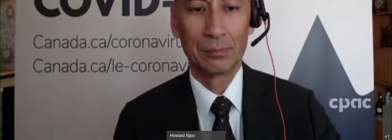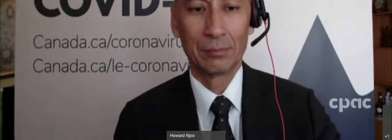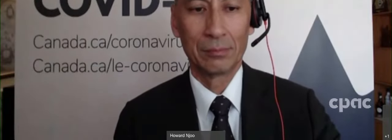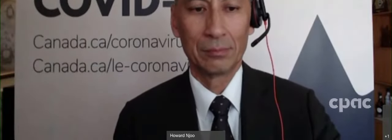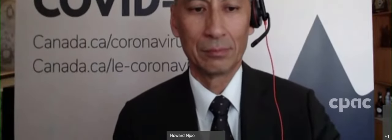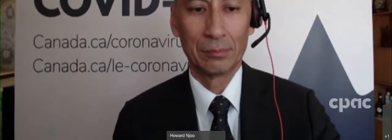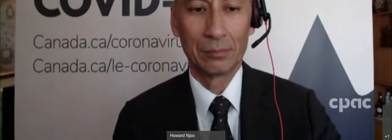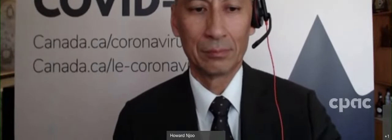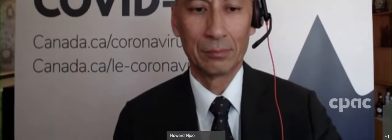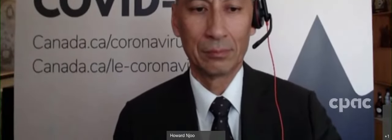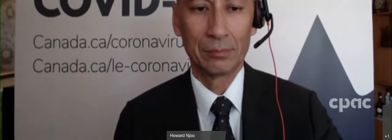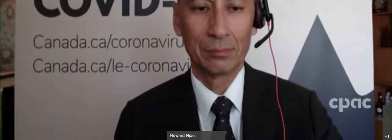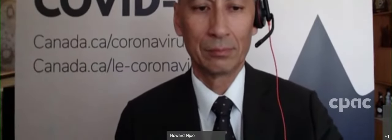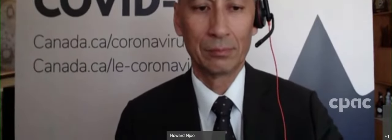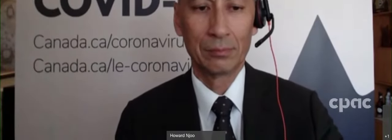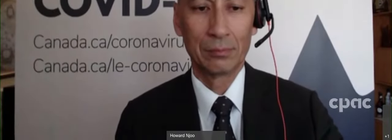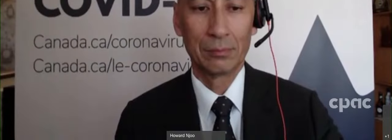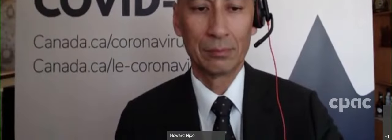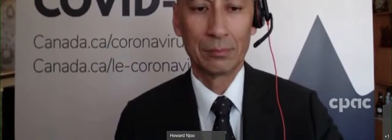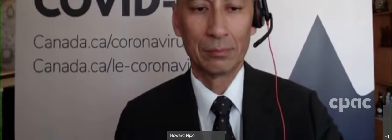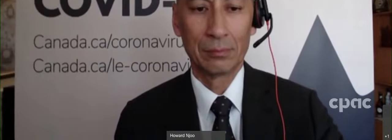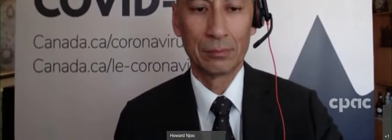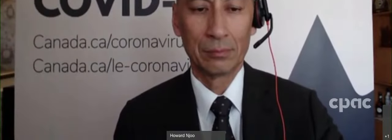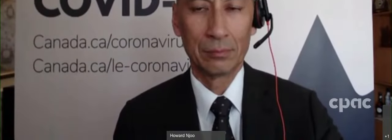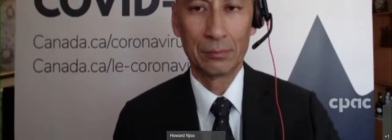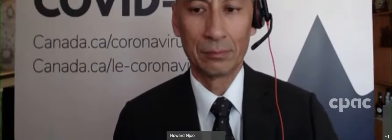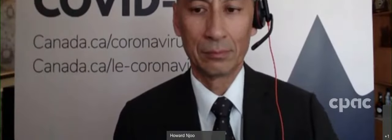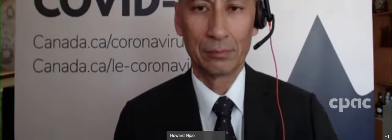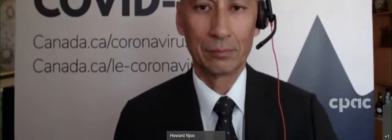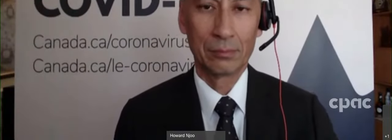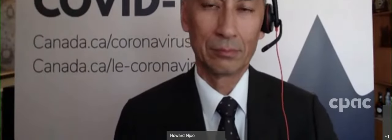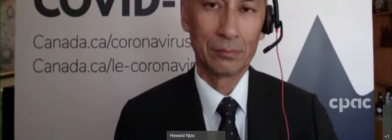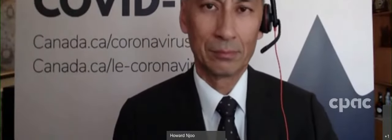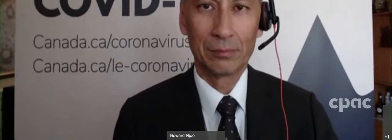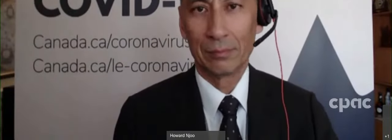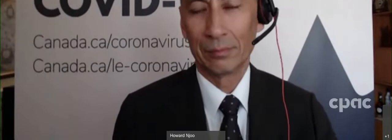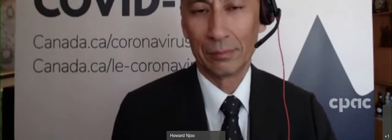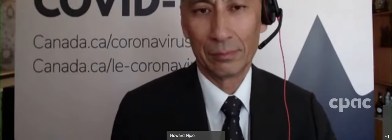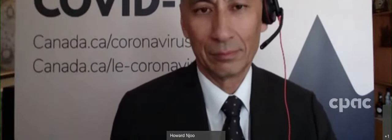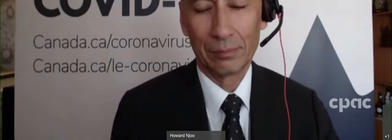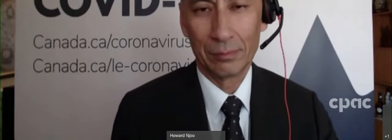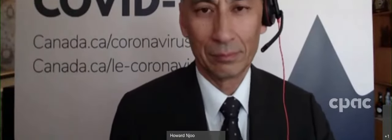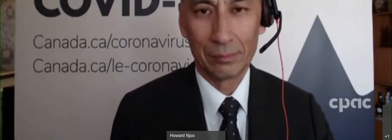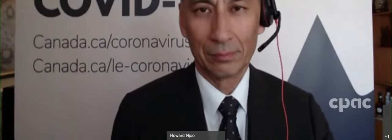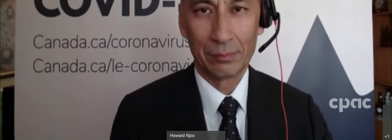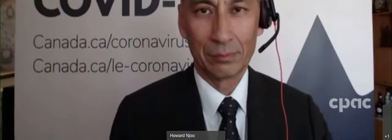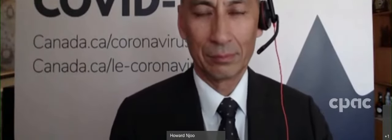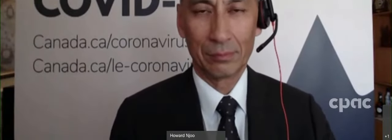If you ask a question, please press star 1 on your phone. If you want ask a question, click on star 1.